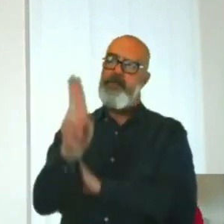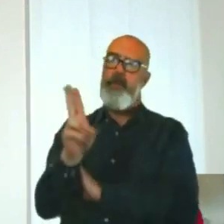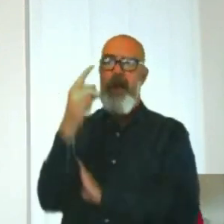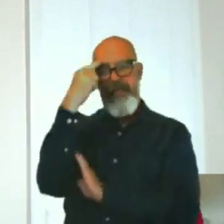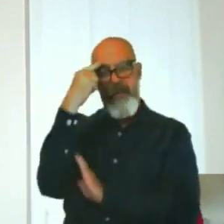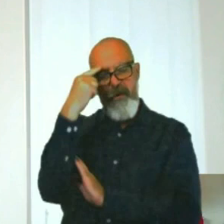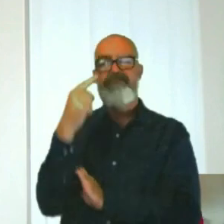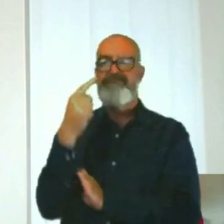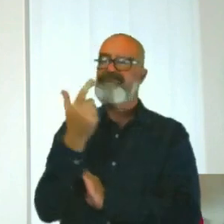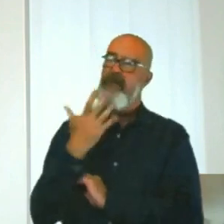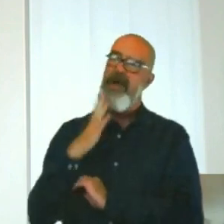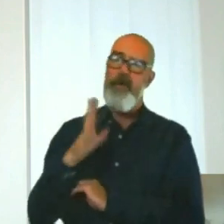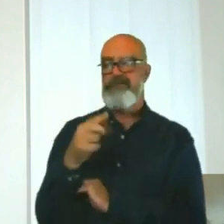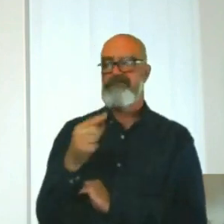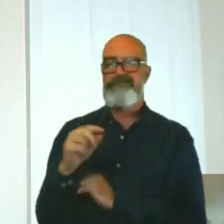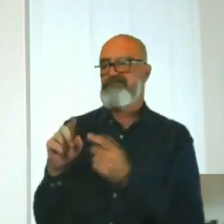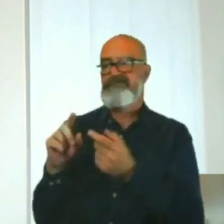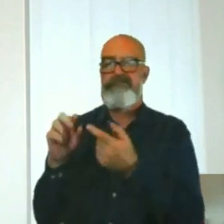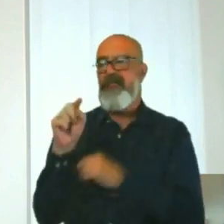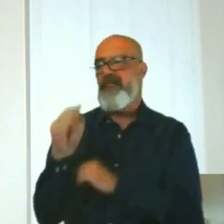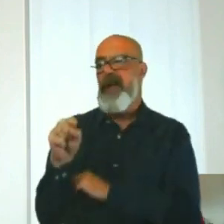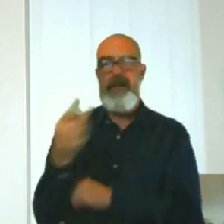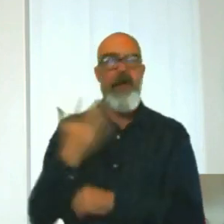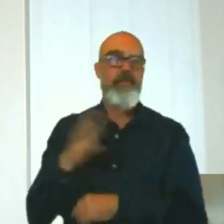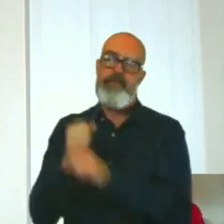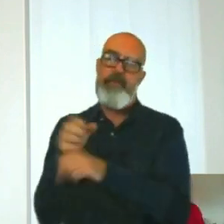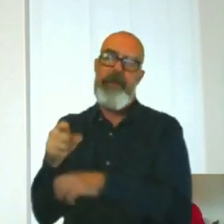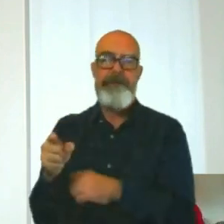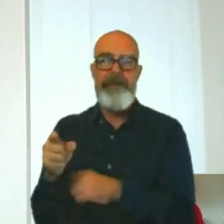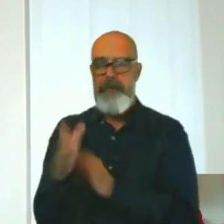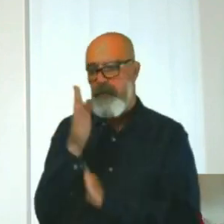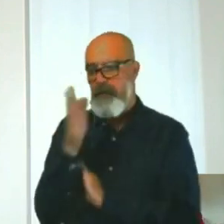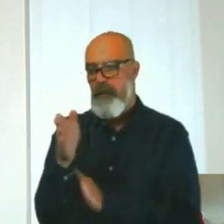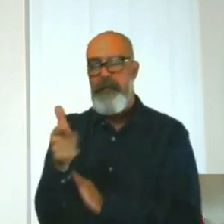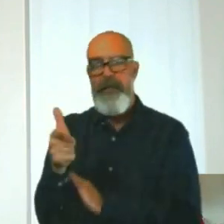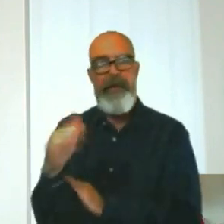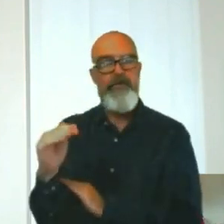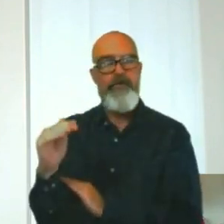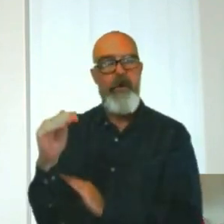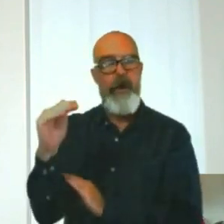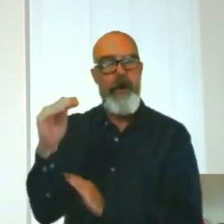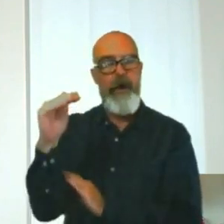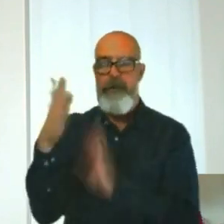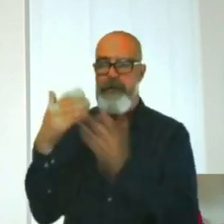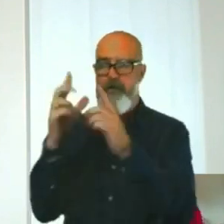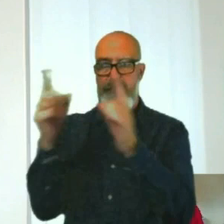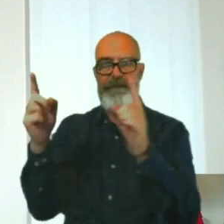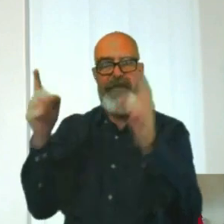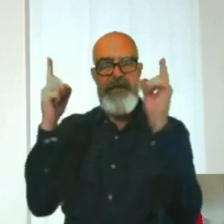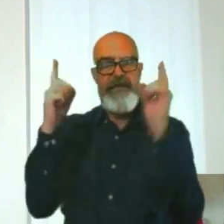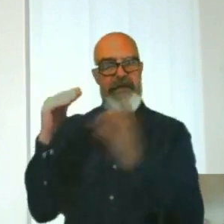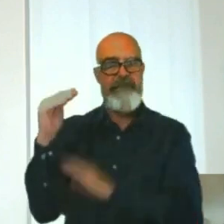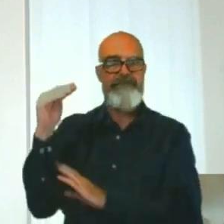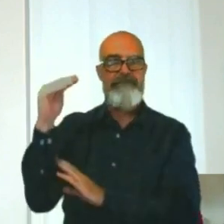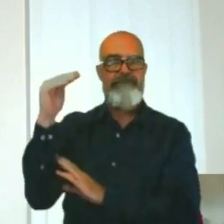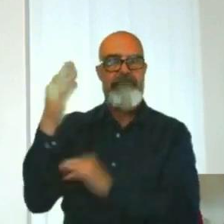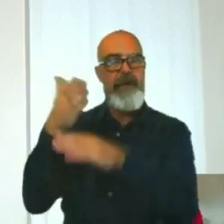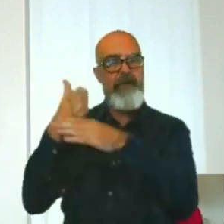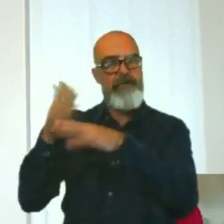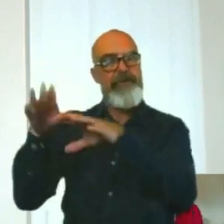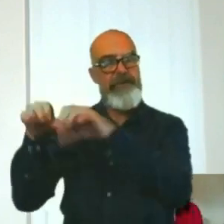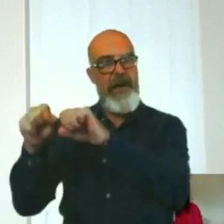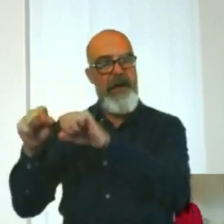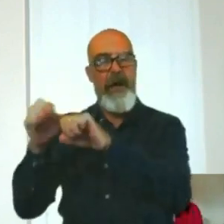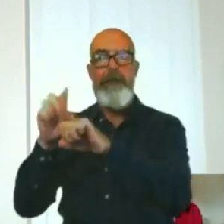to do X, Y, Z. And then as I as I got older, I done my university time and then started my career. And my career has changed